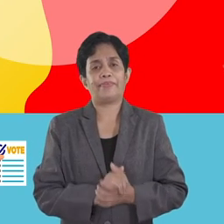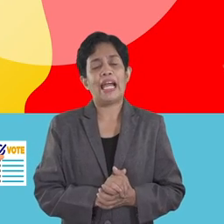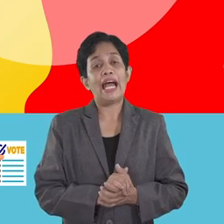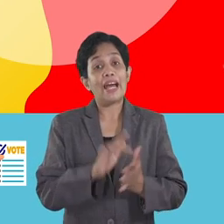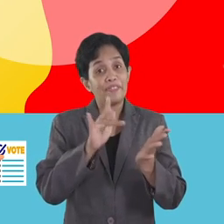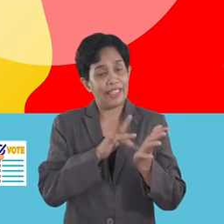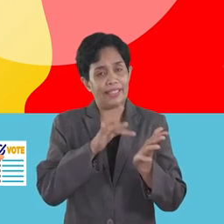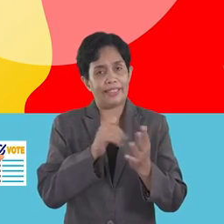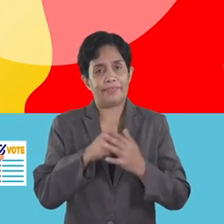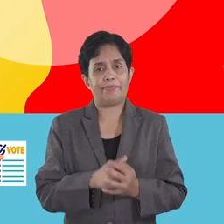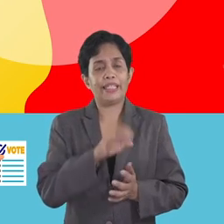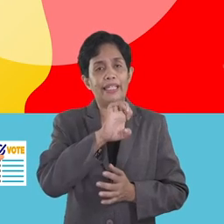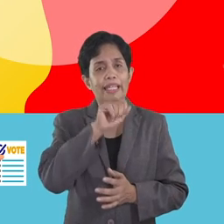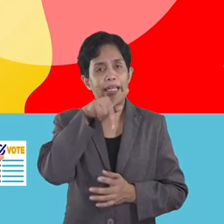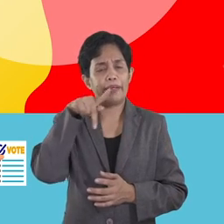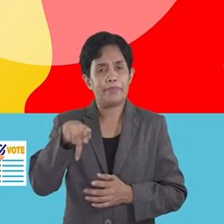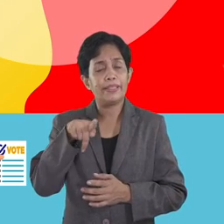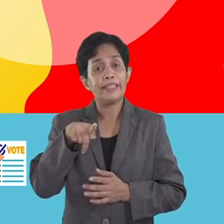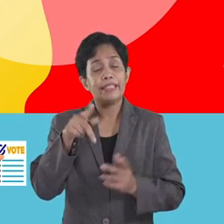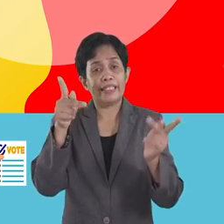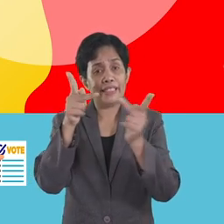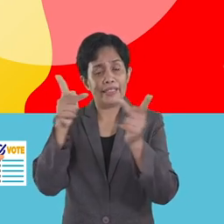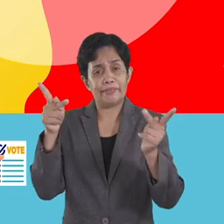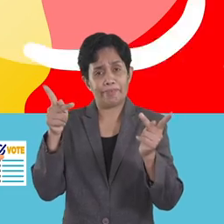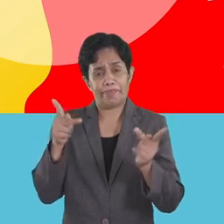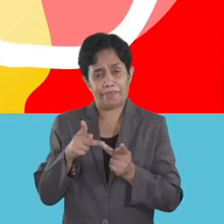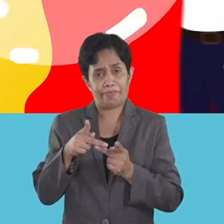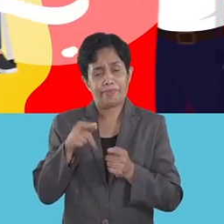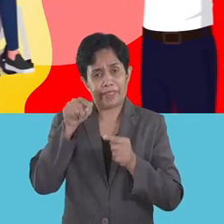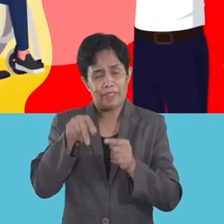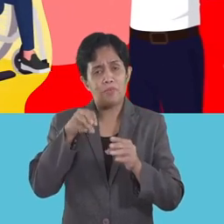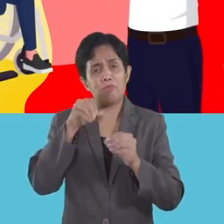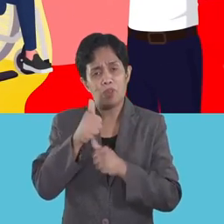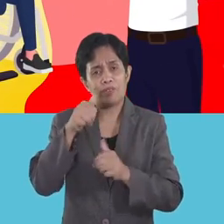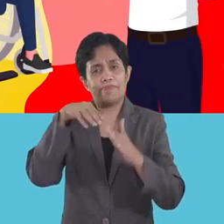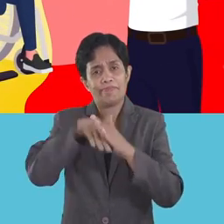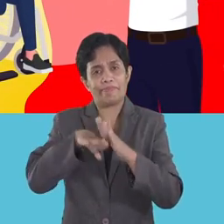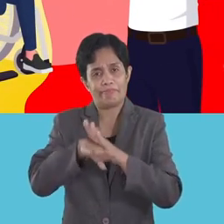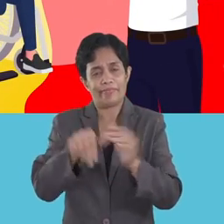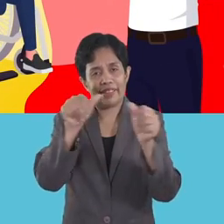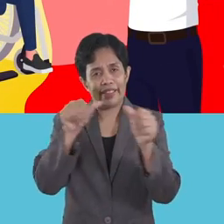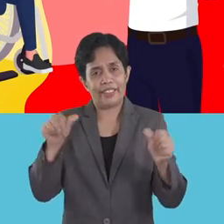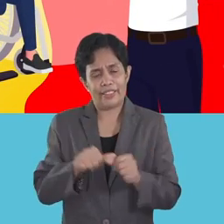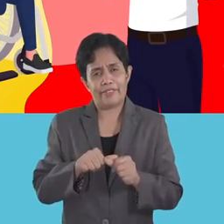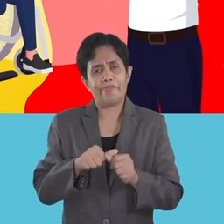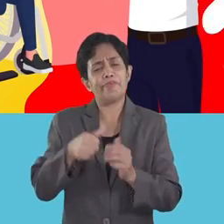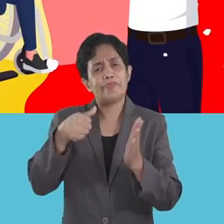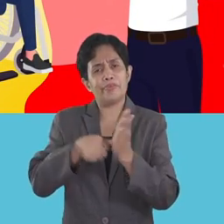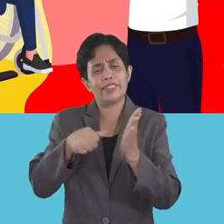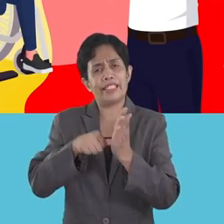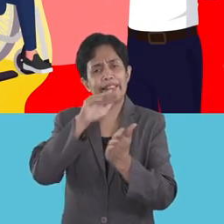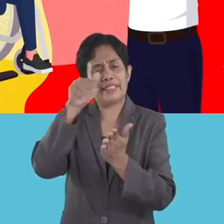Advantages EAPPs are located in the most accessible area of the voting center with big signages.